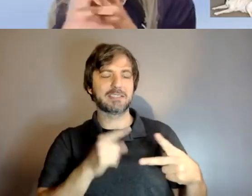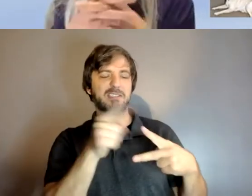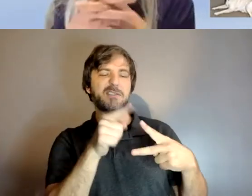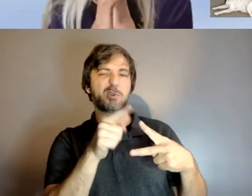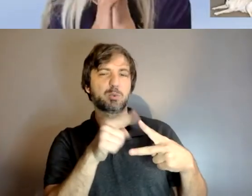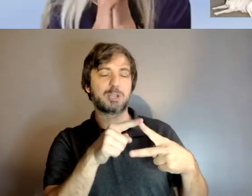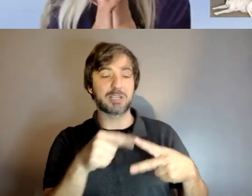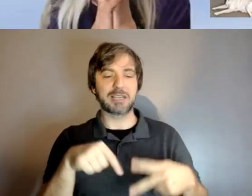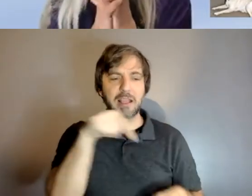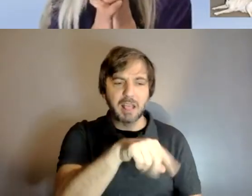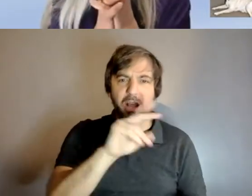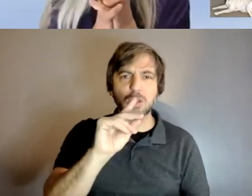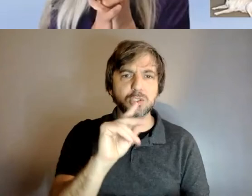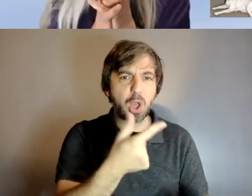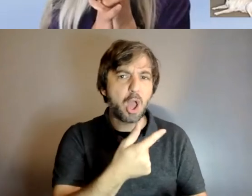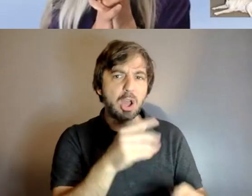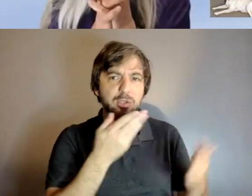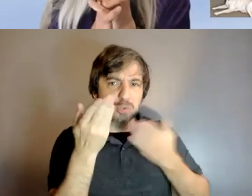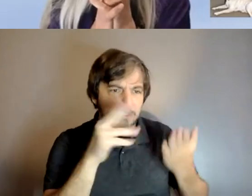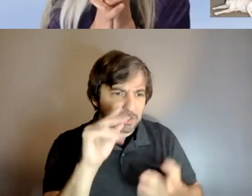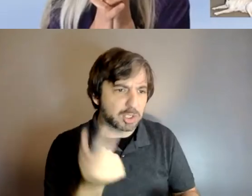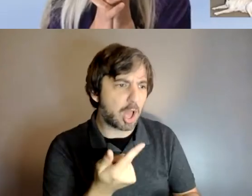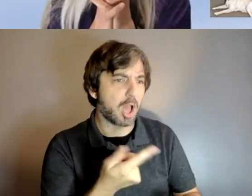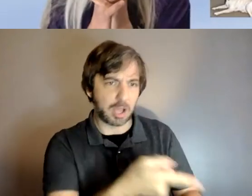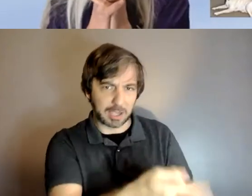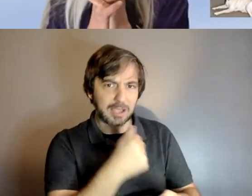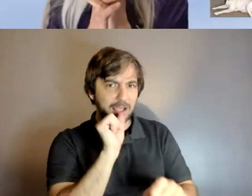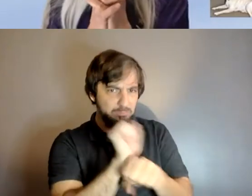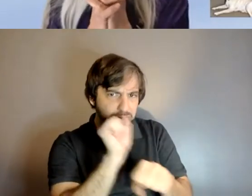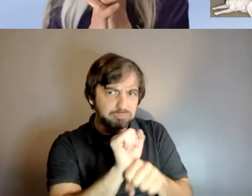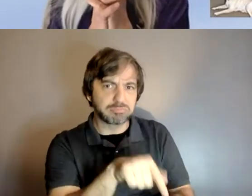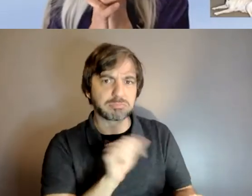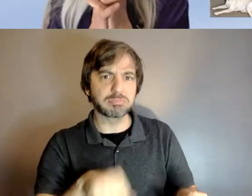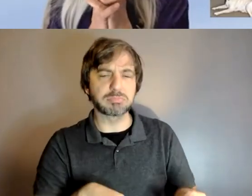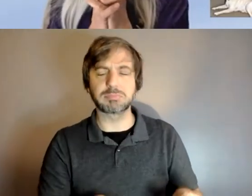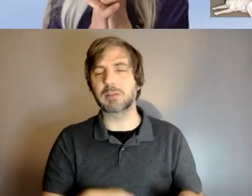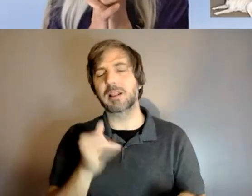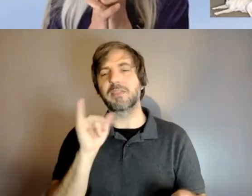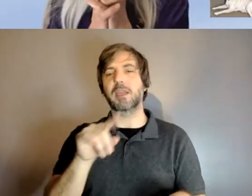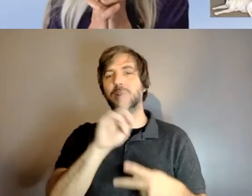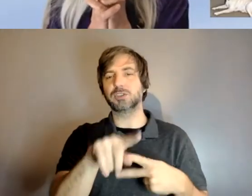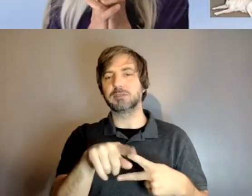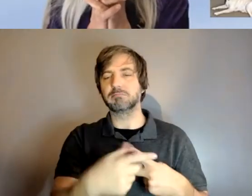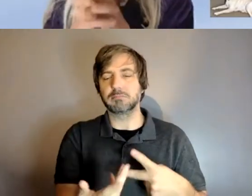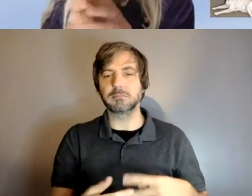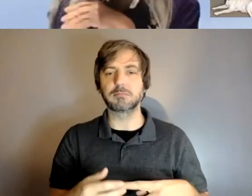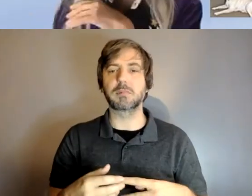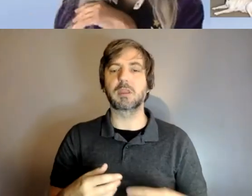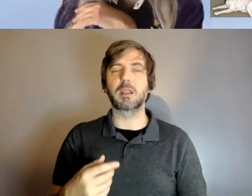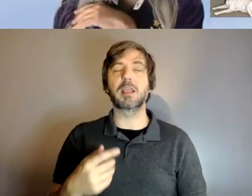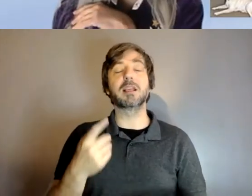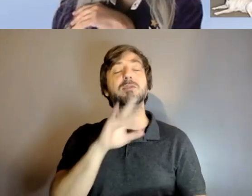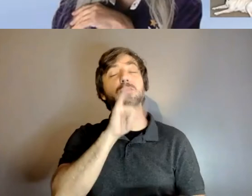performs a task a specific task um and here's something that we run into a lot it's really great that everyone